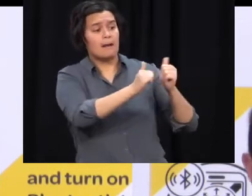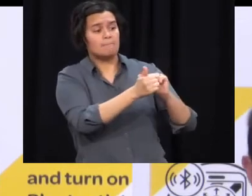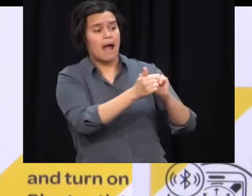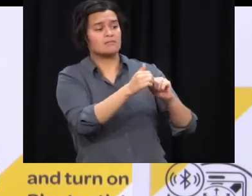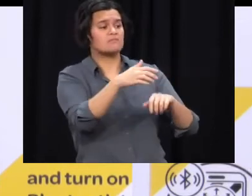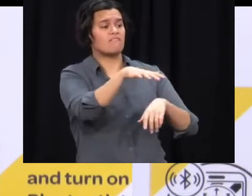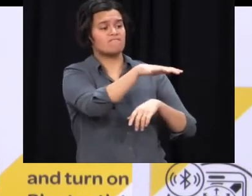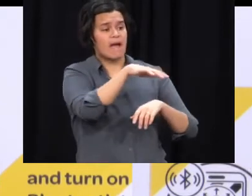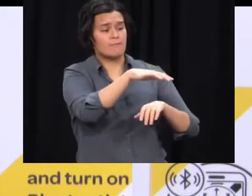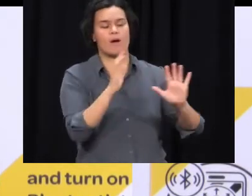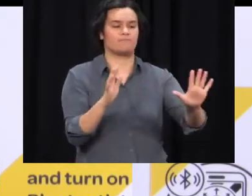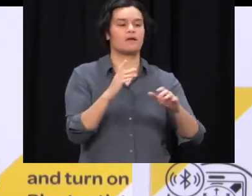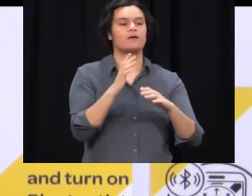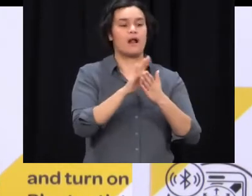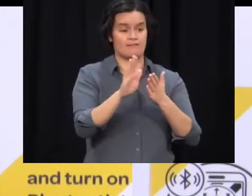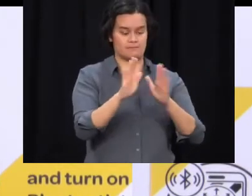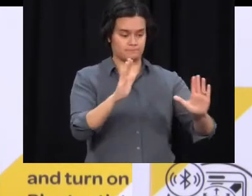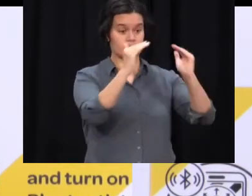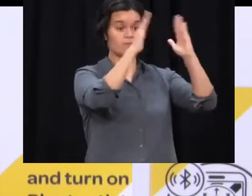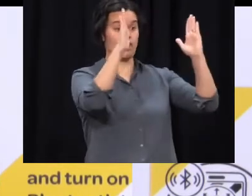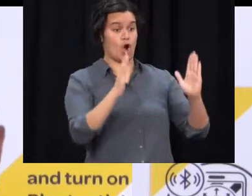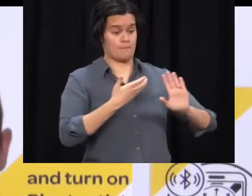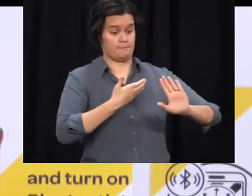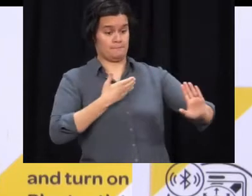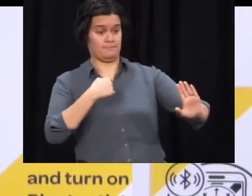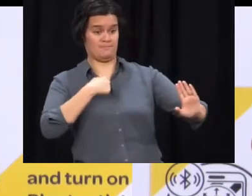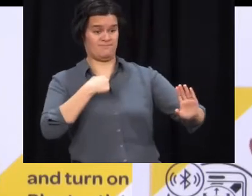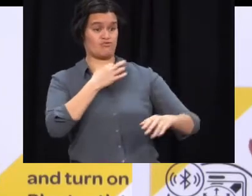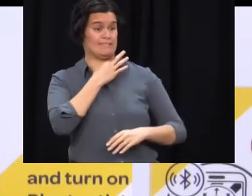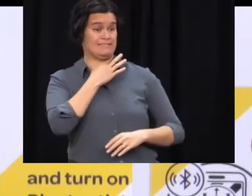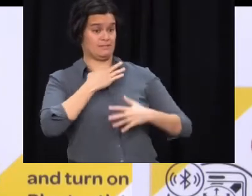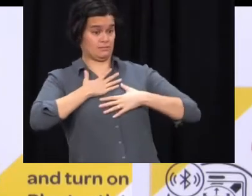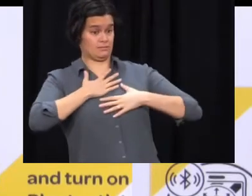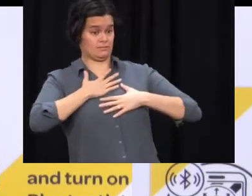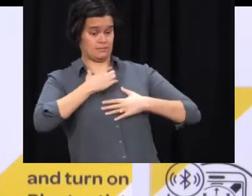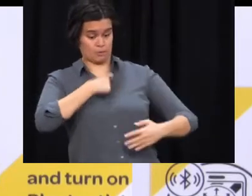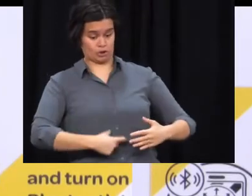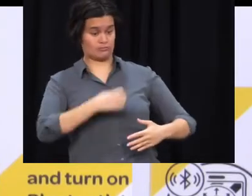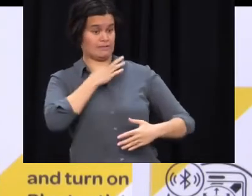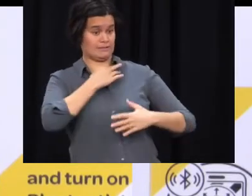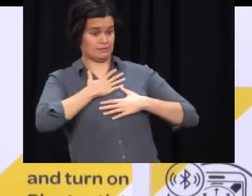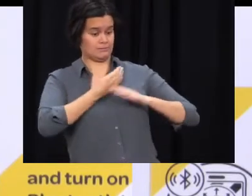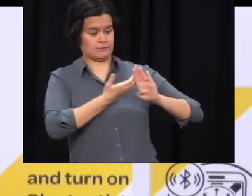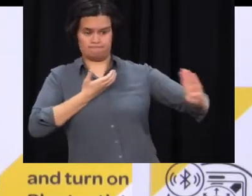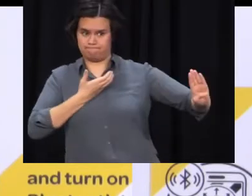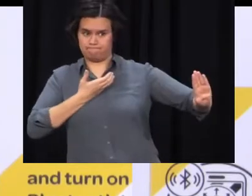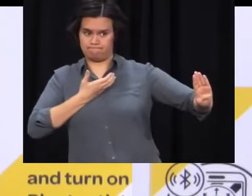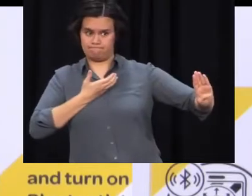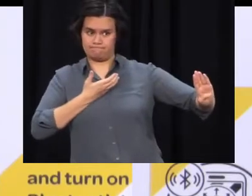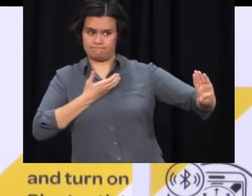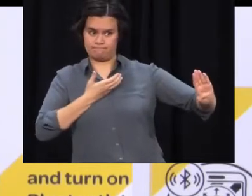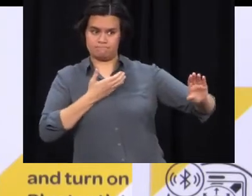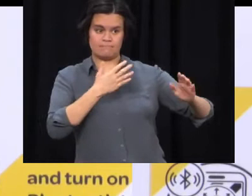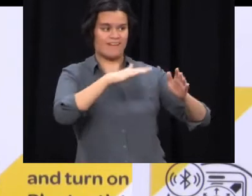So two things within the household, the close contact should be isolating separate from other household members. Those